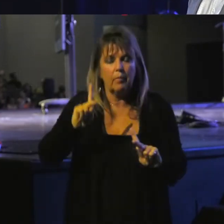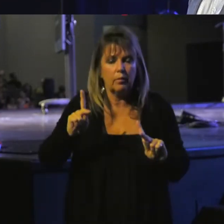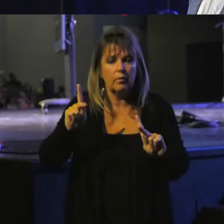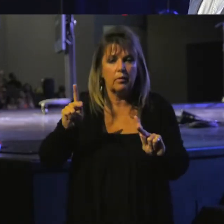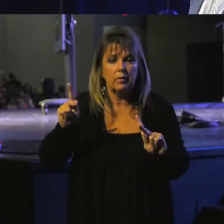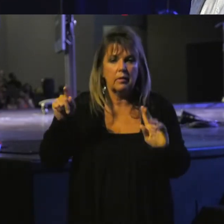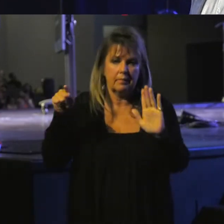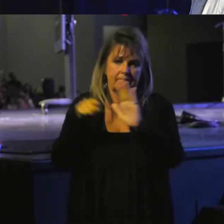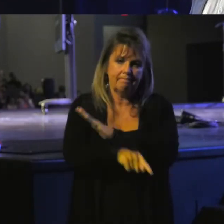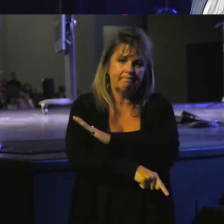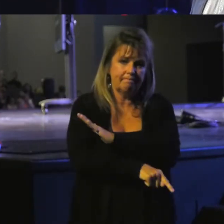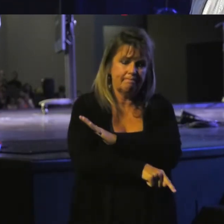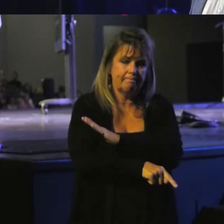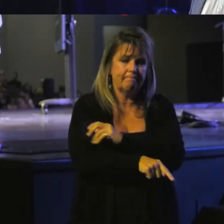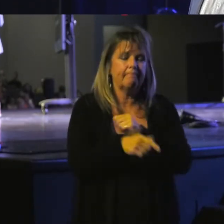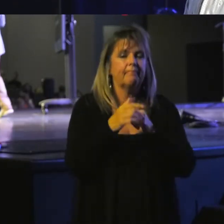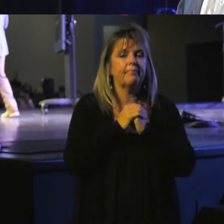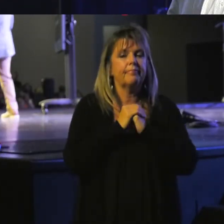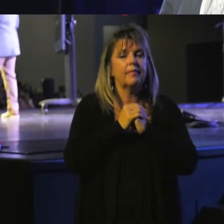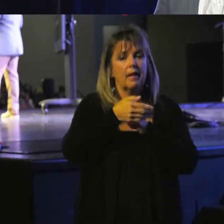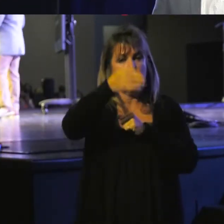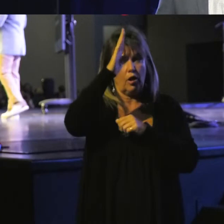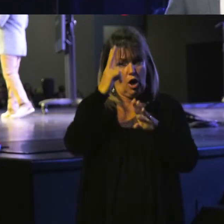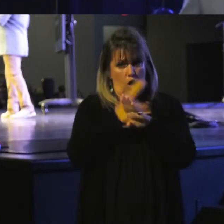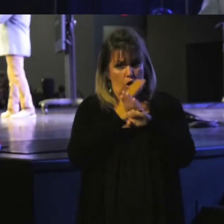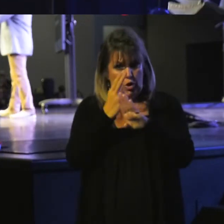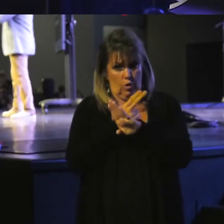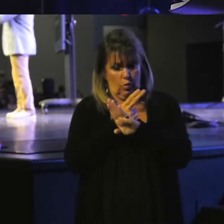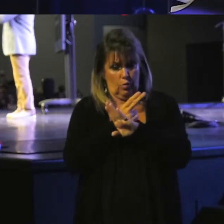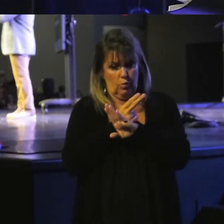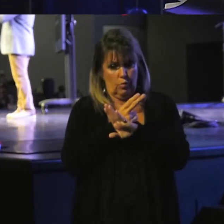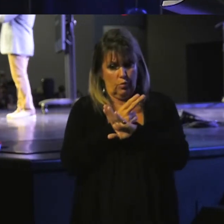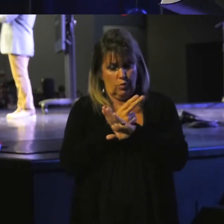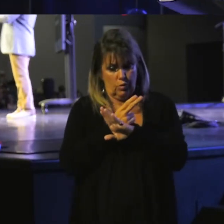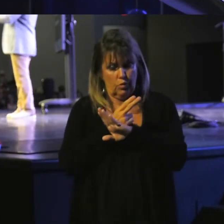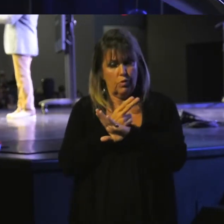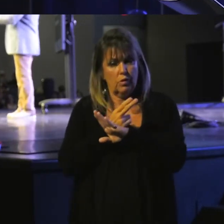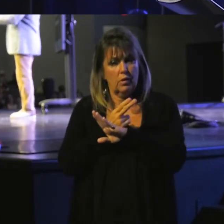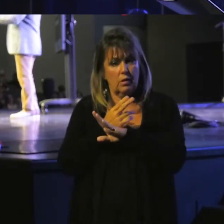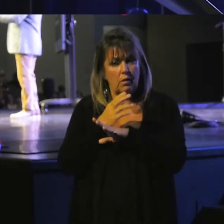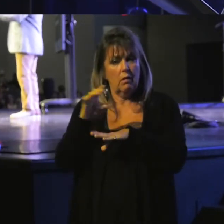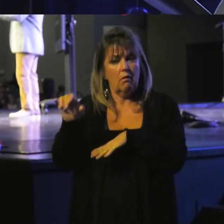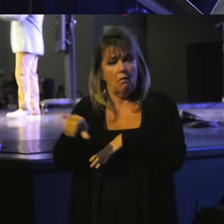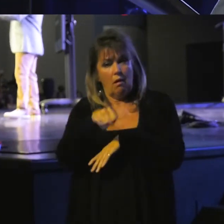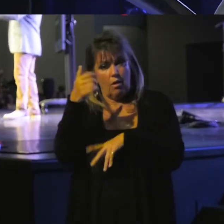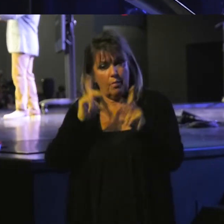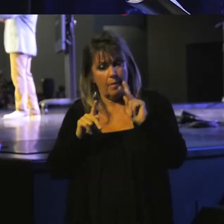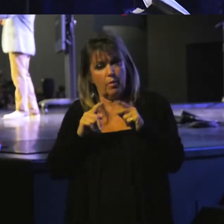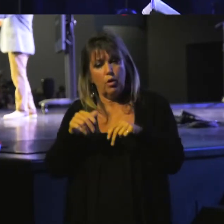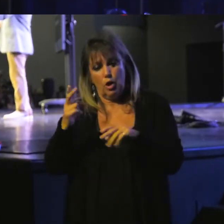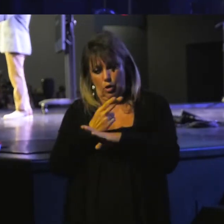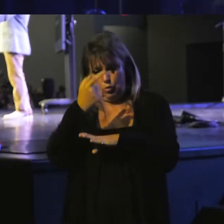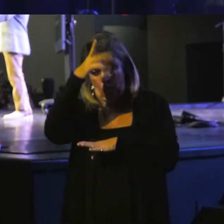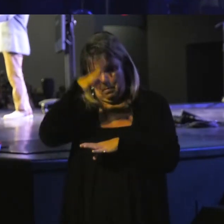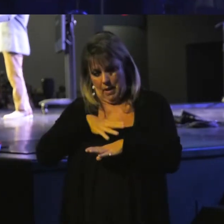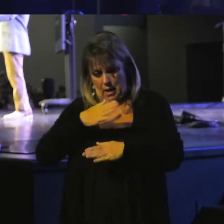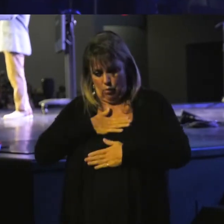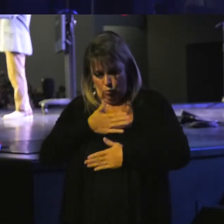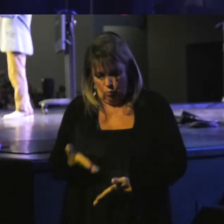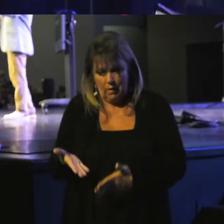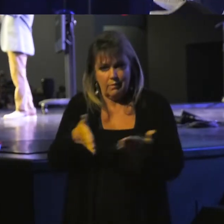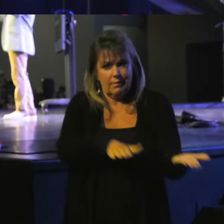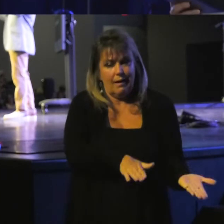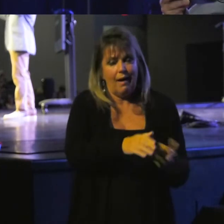to death. So God used certain elders. He used one man who was willing to die,